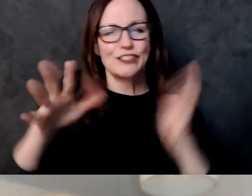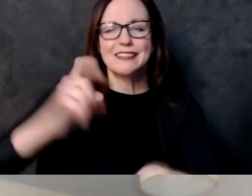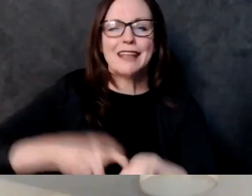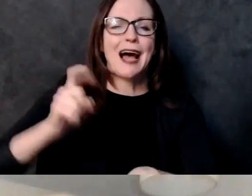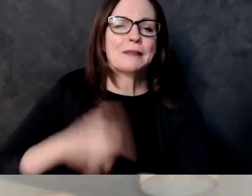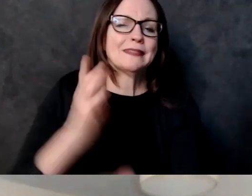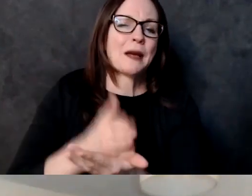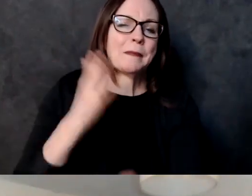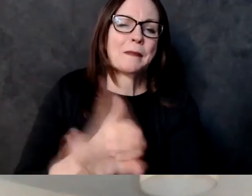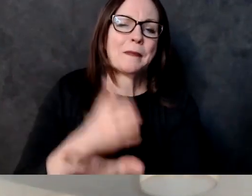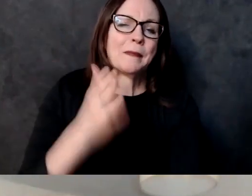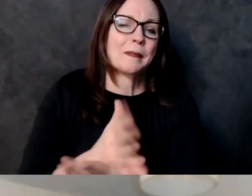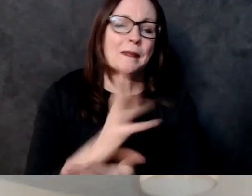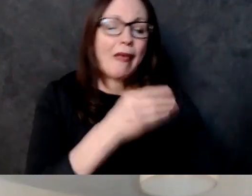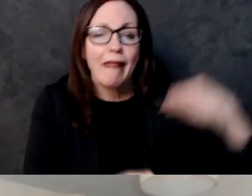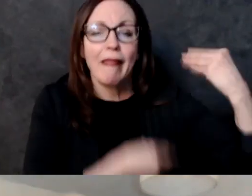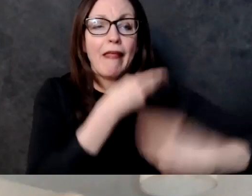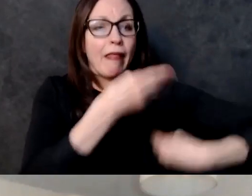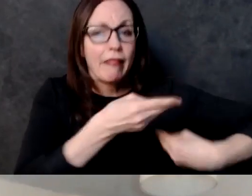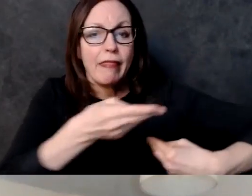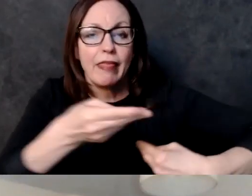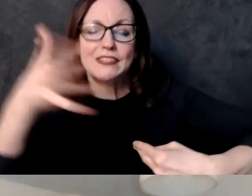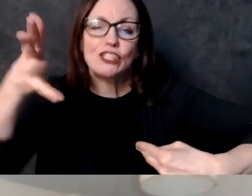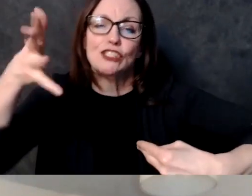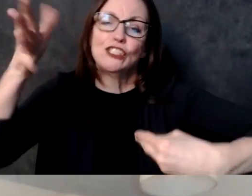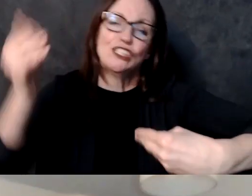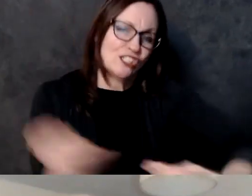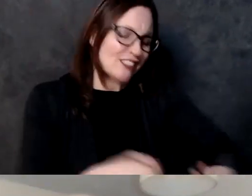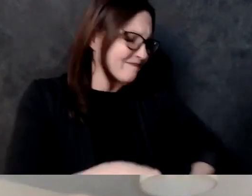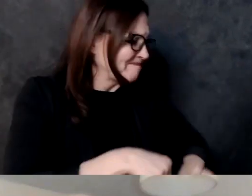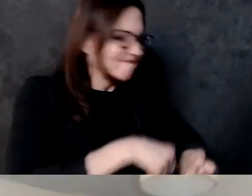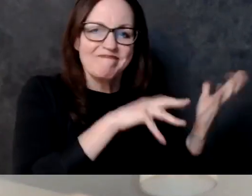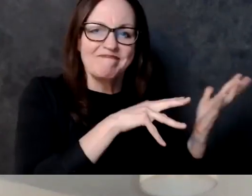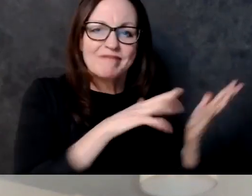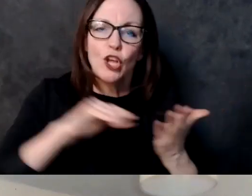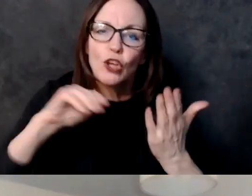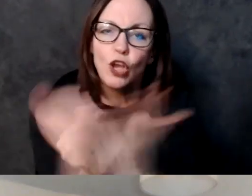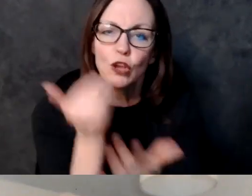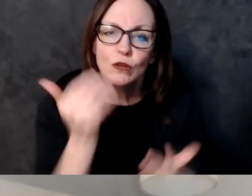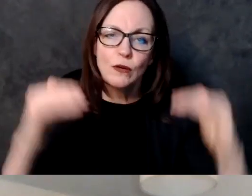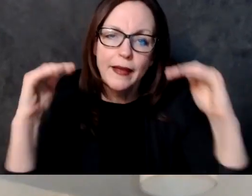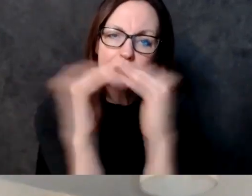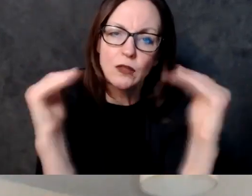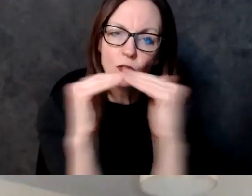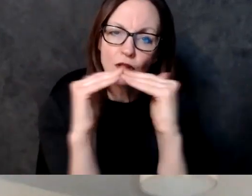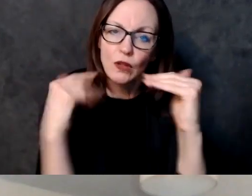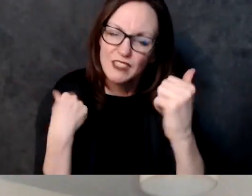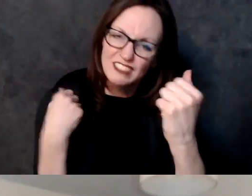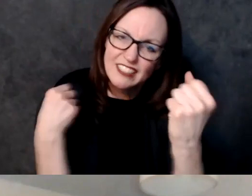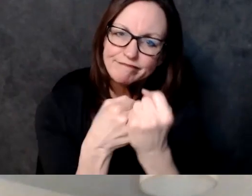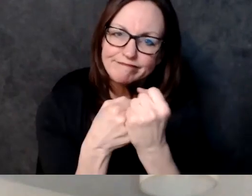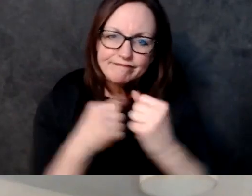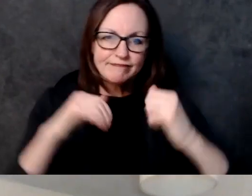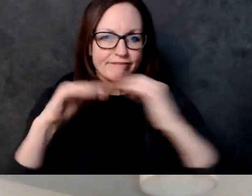is just unconscionable and um this is where the community's got to come together no matter what